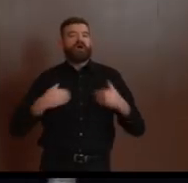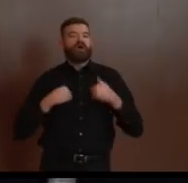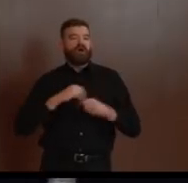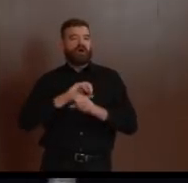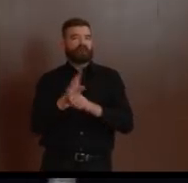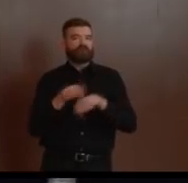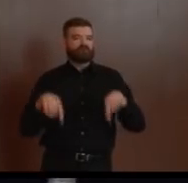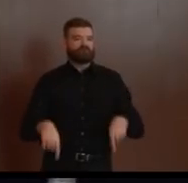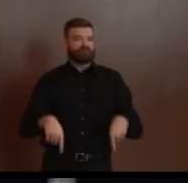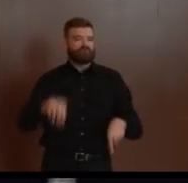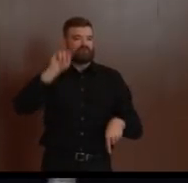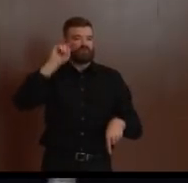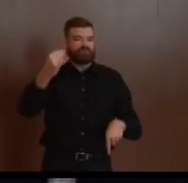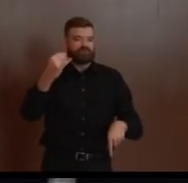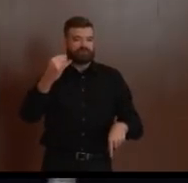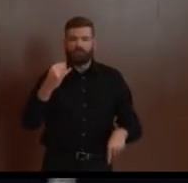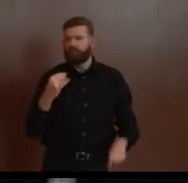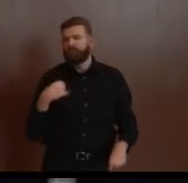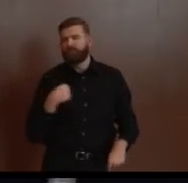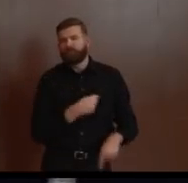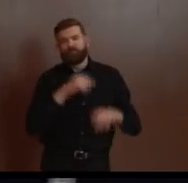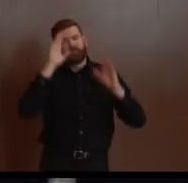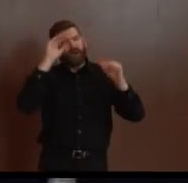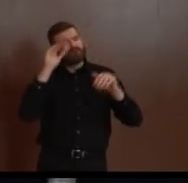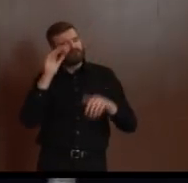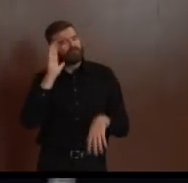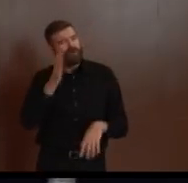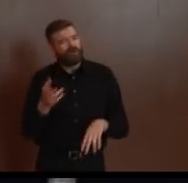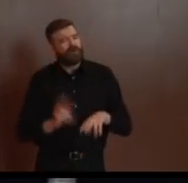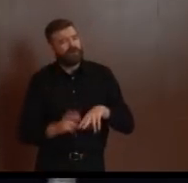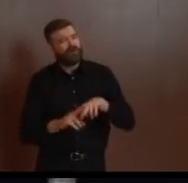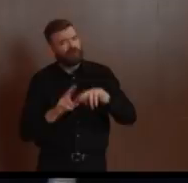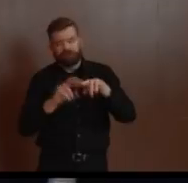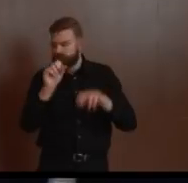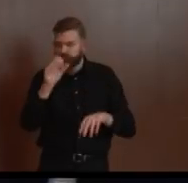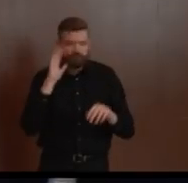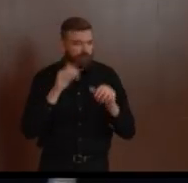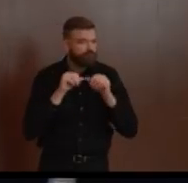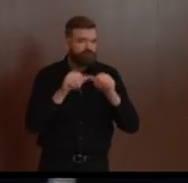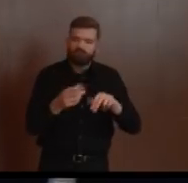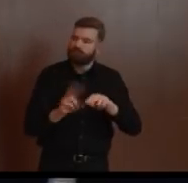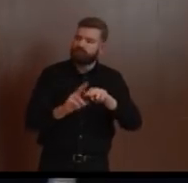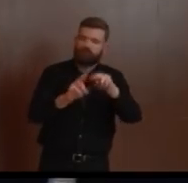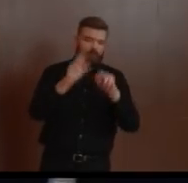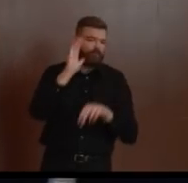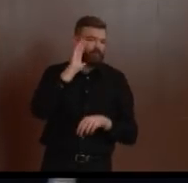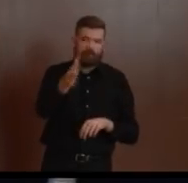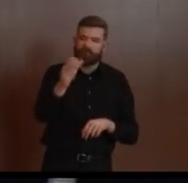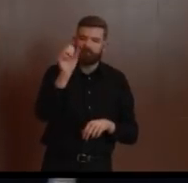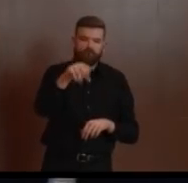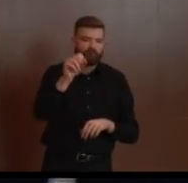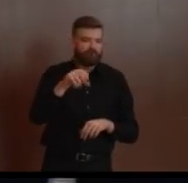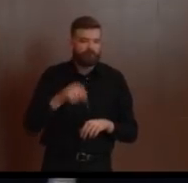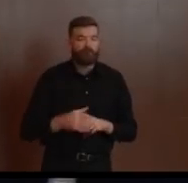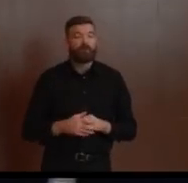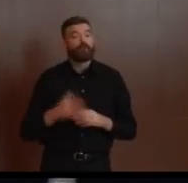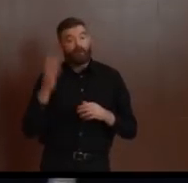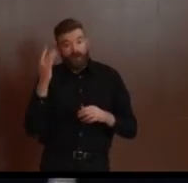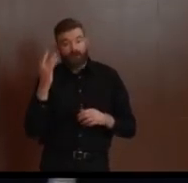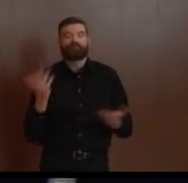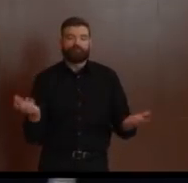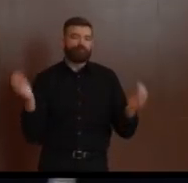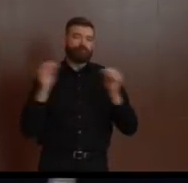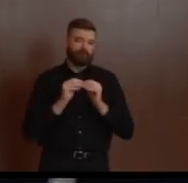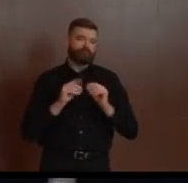do expect the increase in cases to continue as we increase the availability